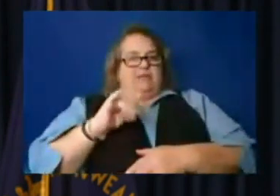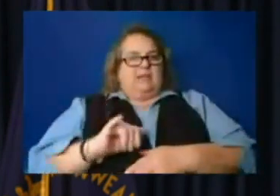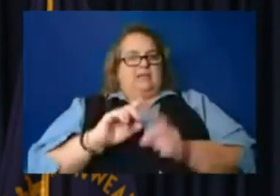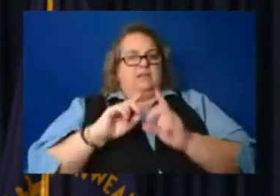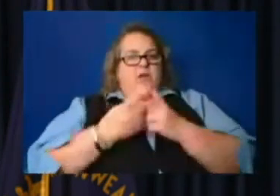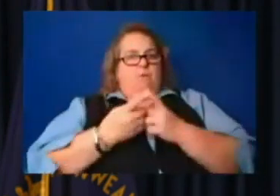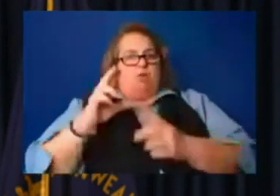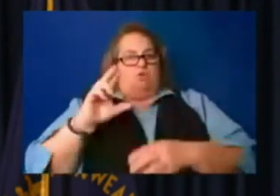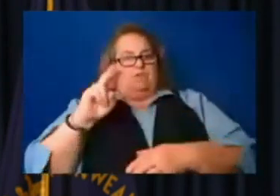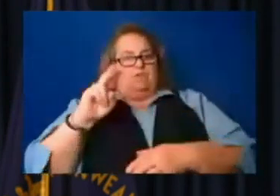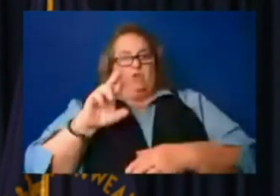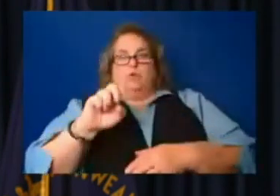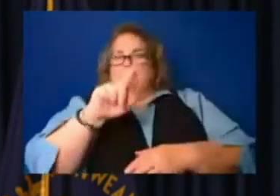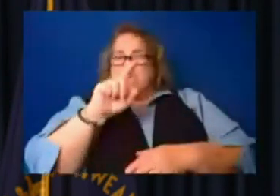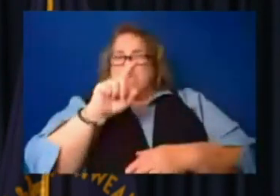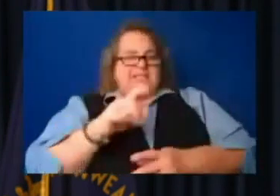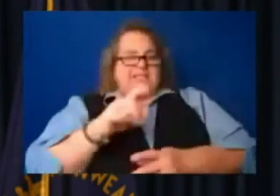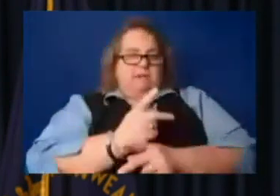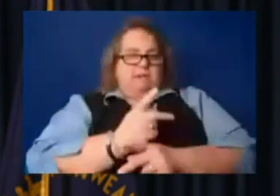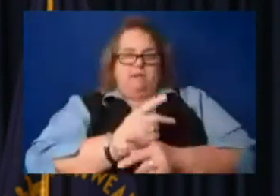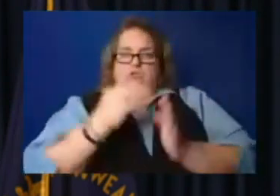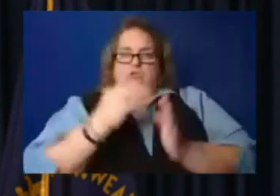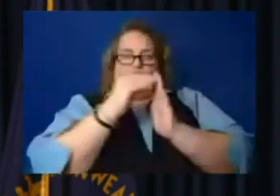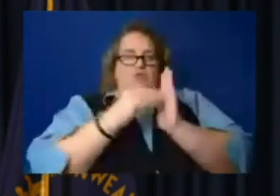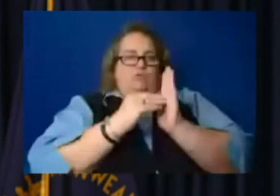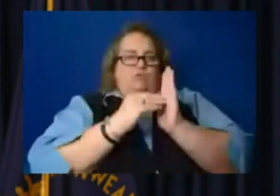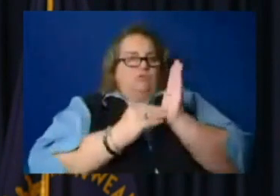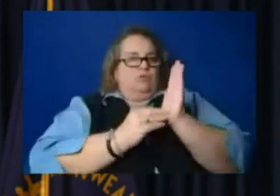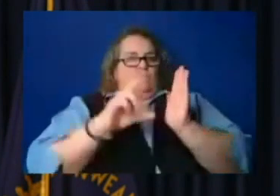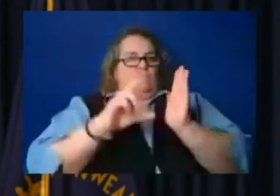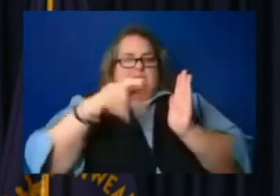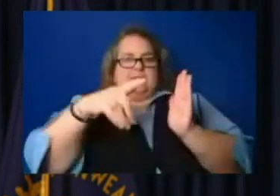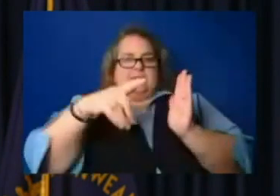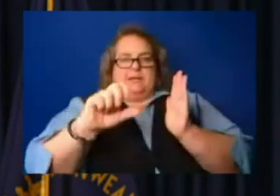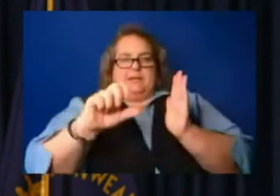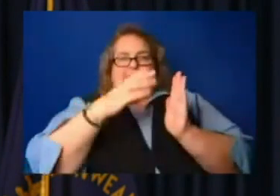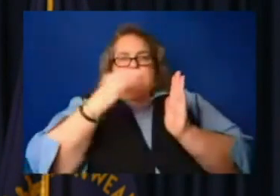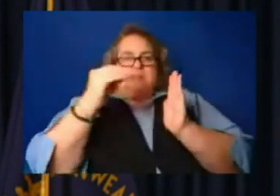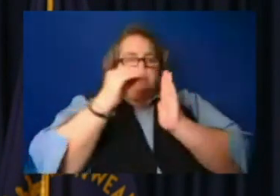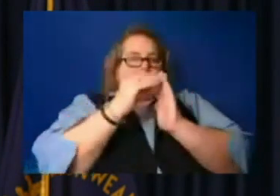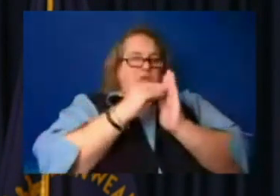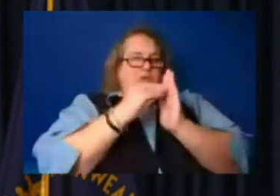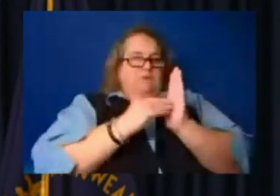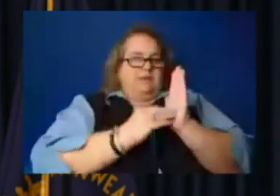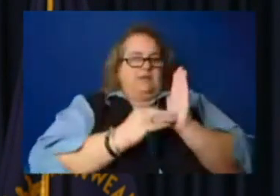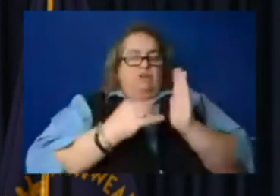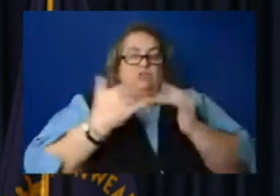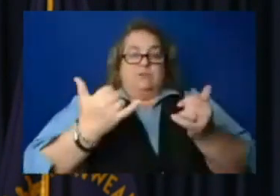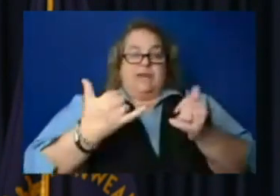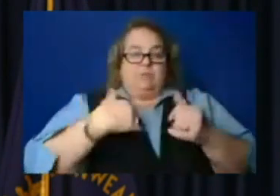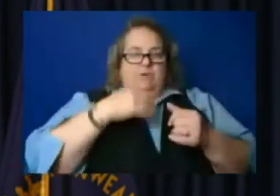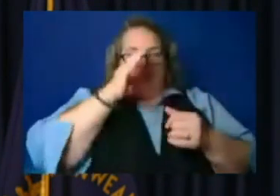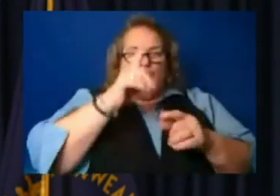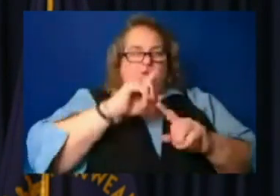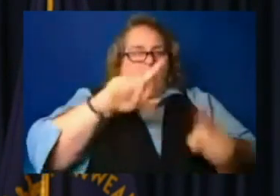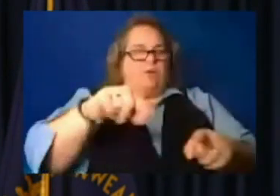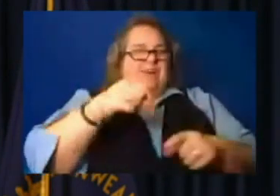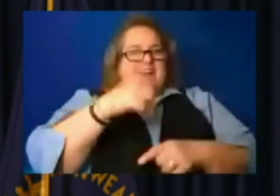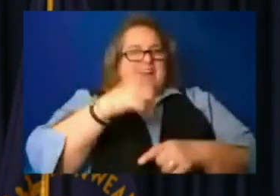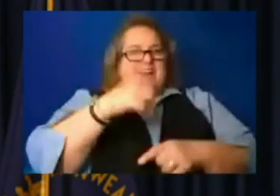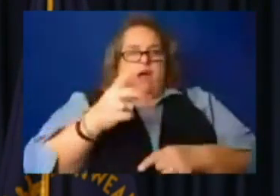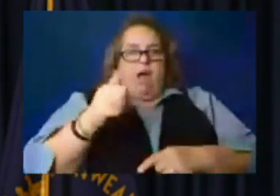receipts. You need to document it today. We're getting that information out, not just the shelters. We're gonna go to any hardware store that's open to